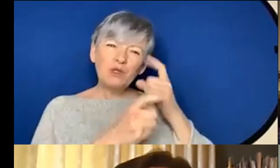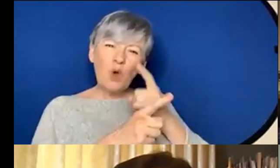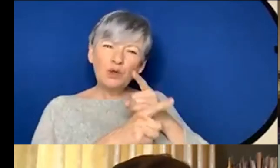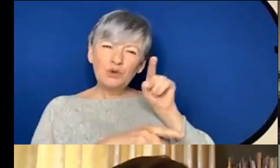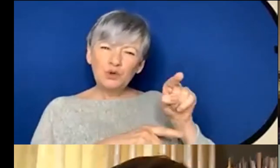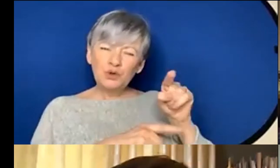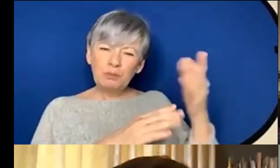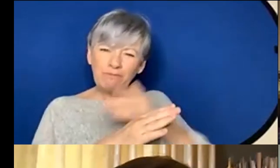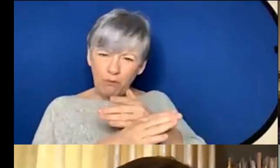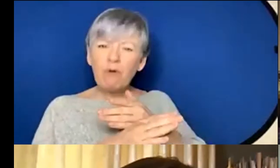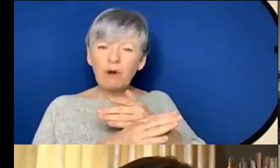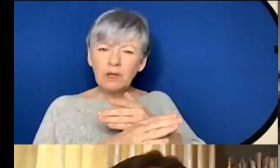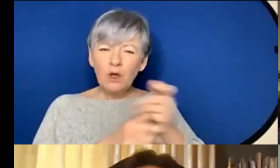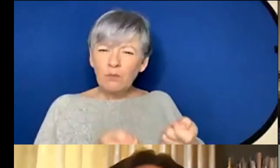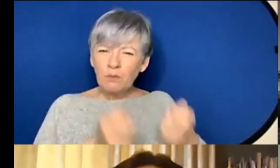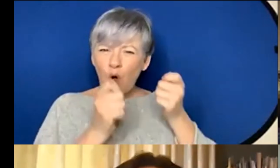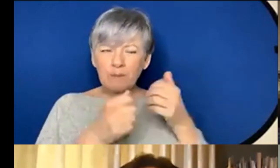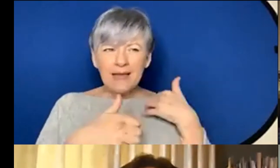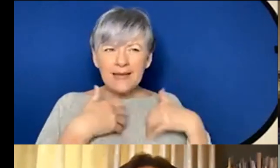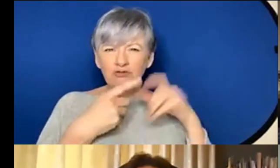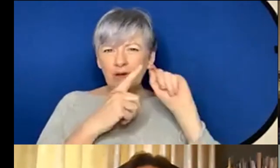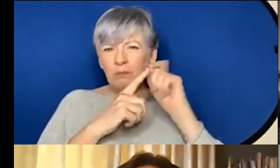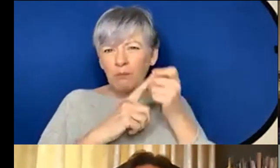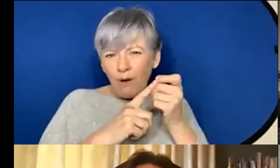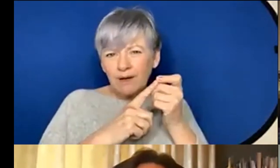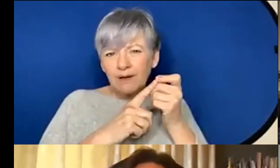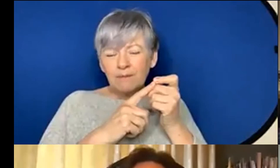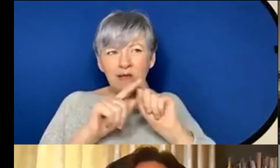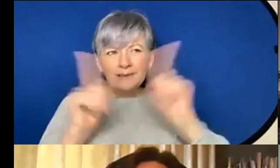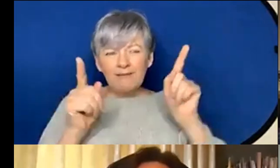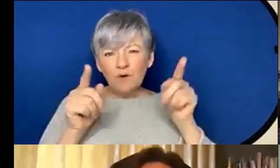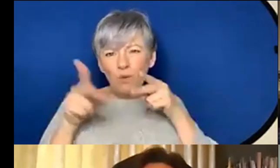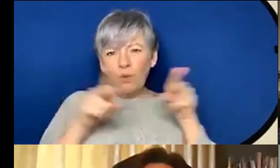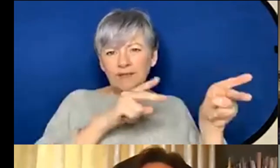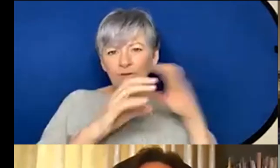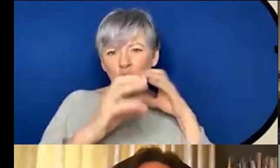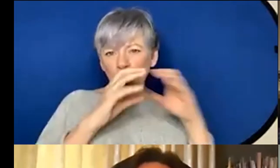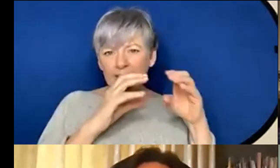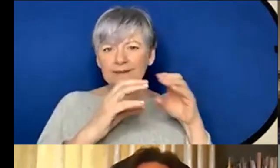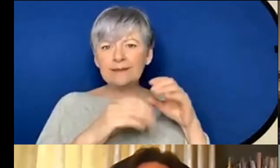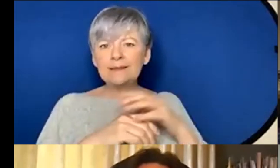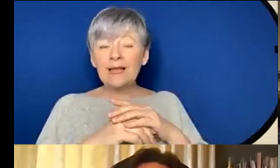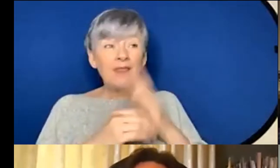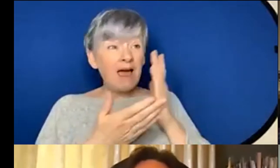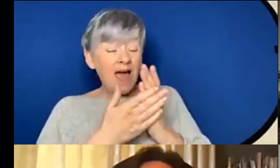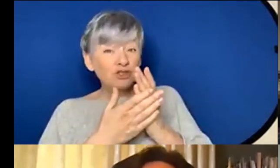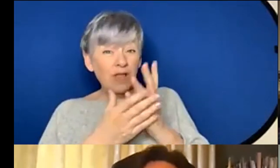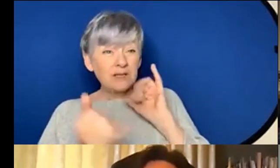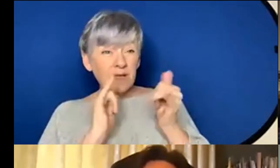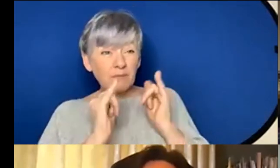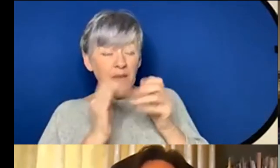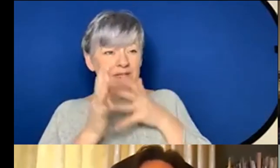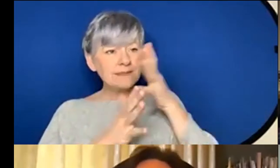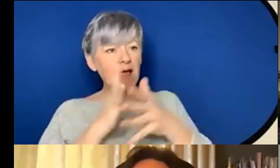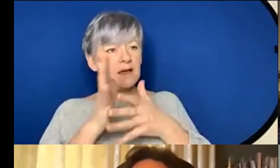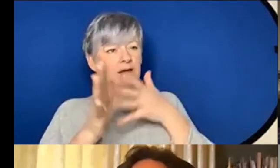and and you brought up a really interesting point about different ways of communicating and that actually sometimes for you signing felt